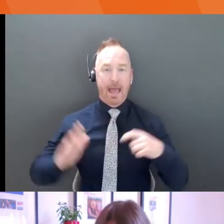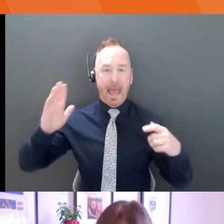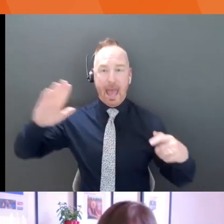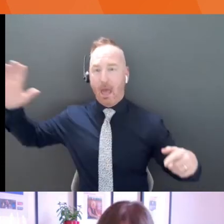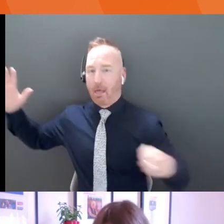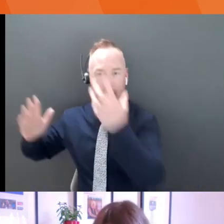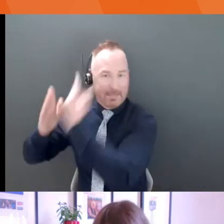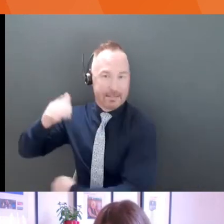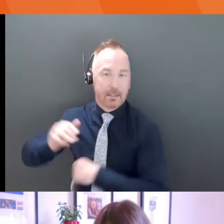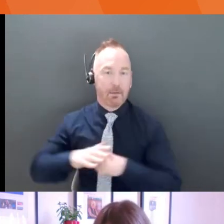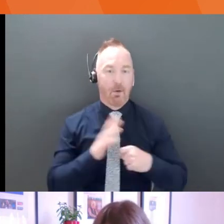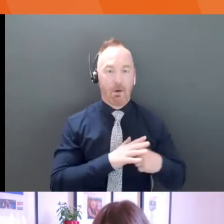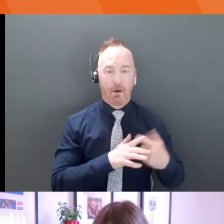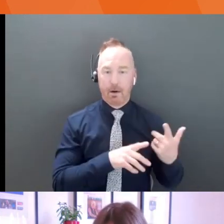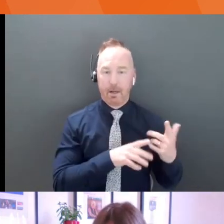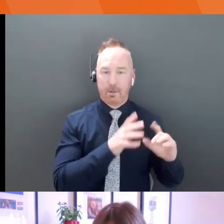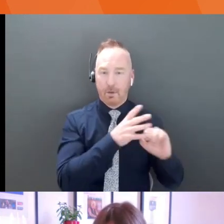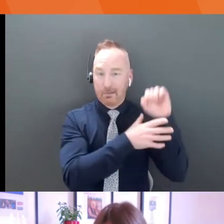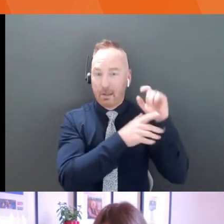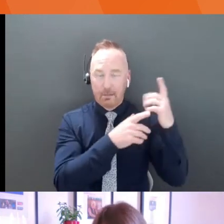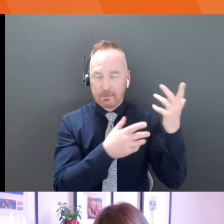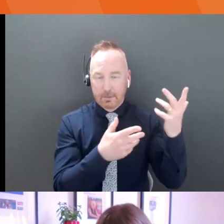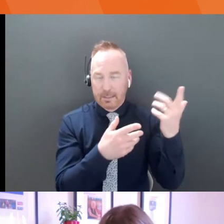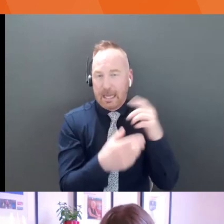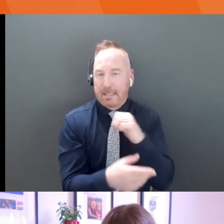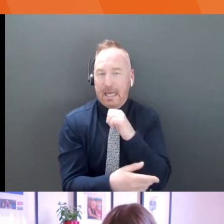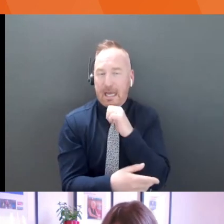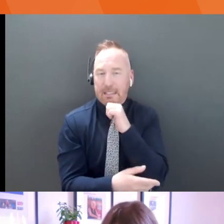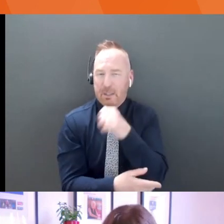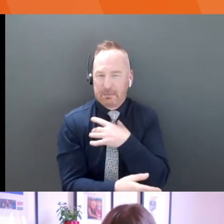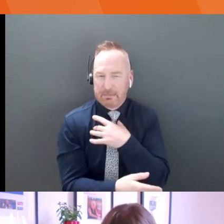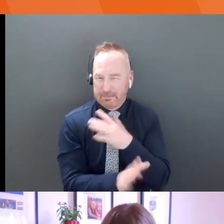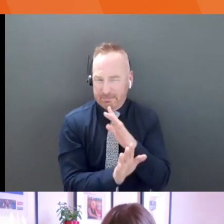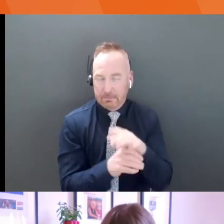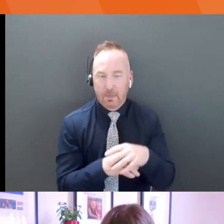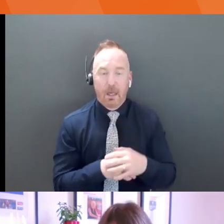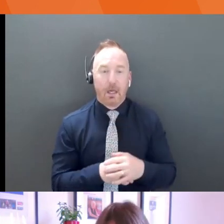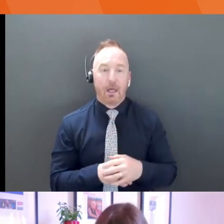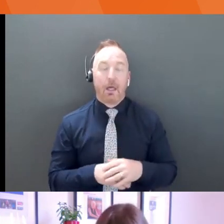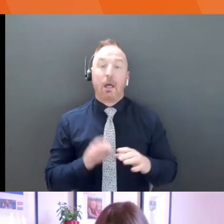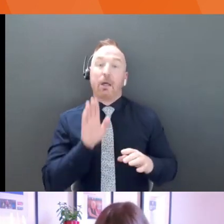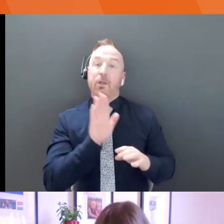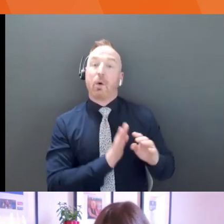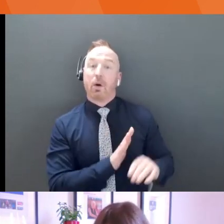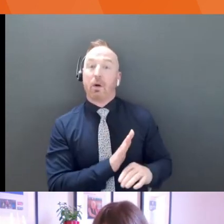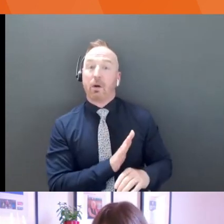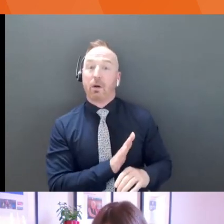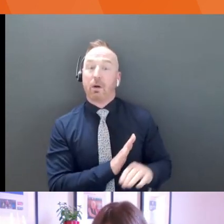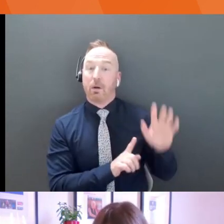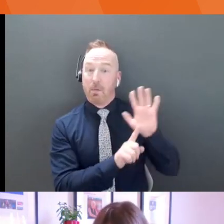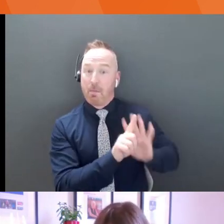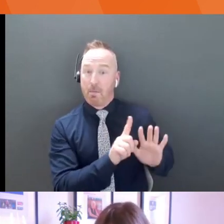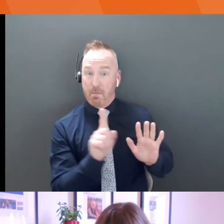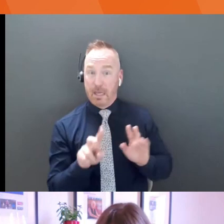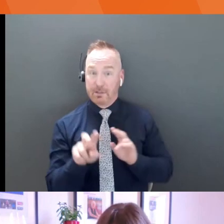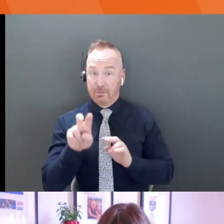out of nowhere. So I do not, I'm not a fan of them. Um, dress your background to be who you are